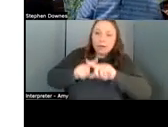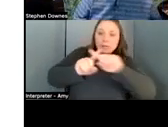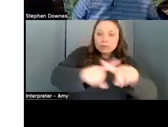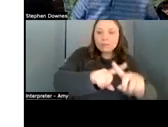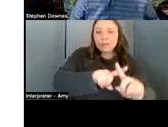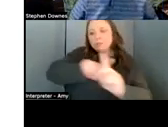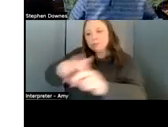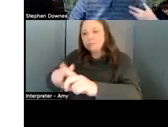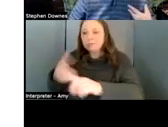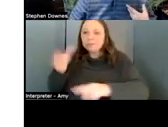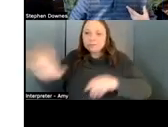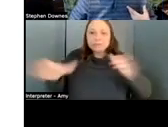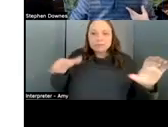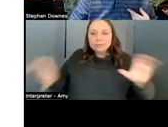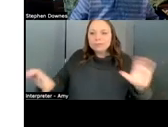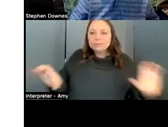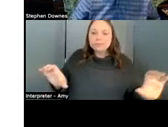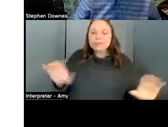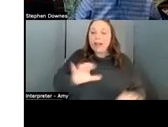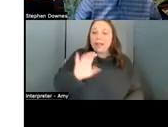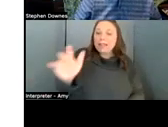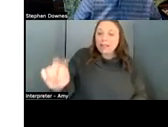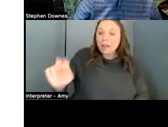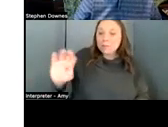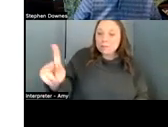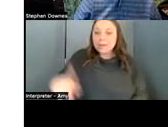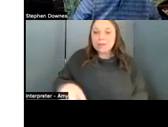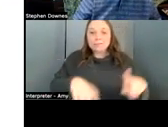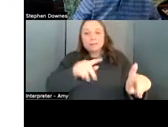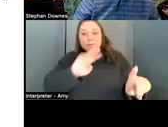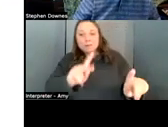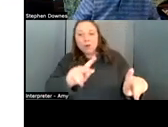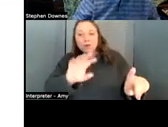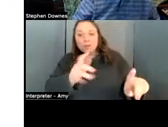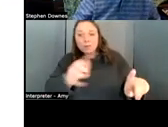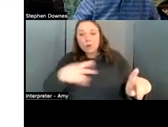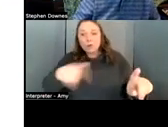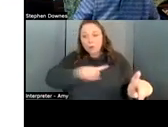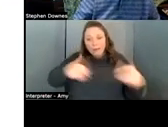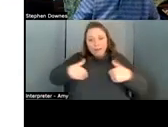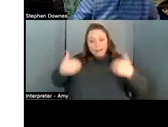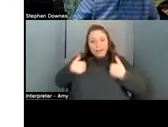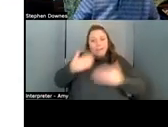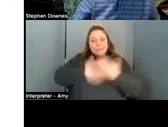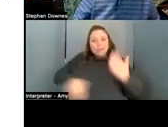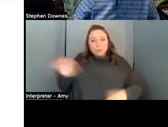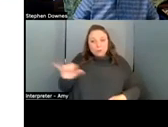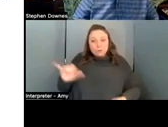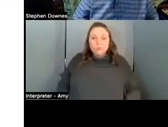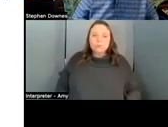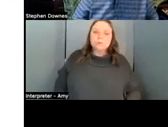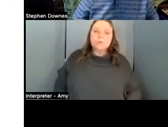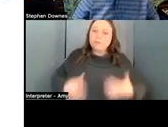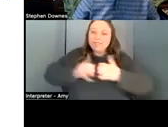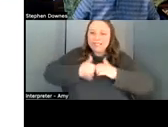or mark zuckerberg that we can have our own property in a digital world how do we do this well